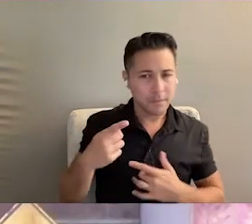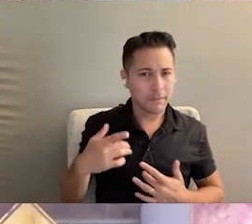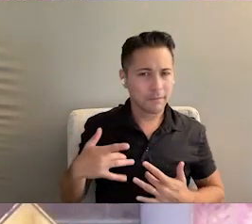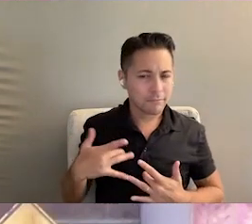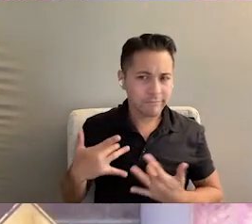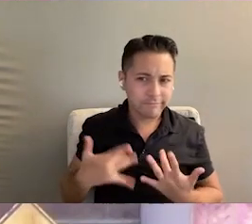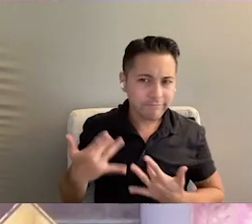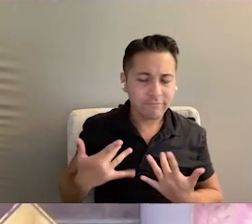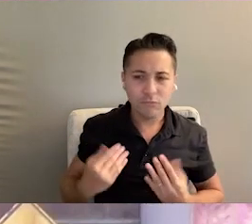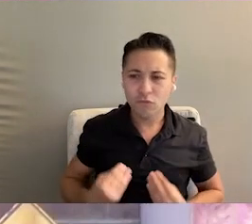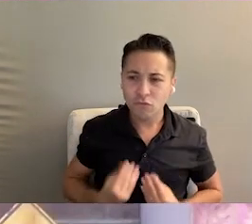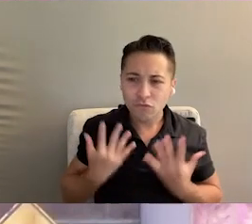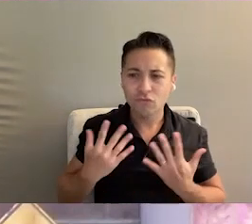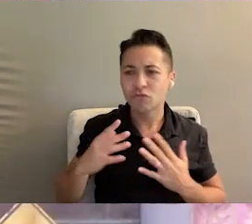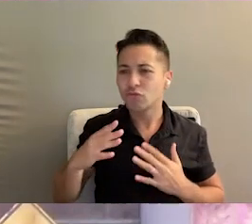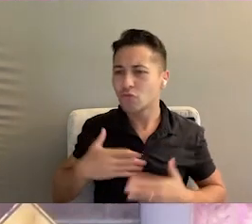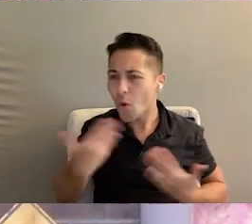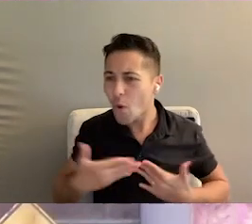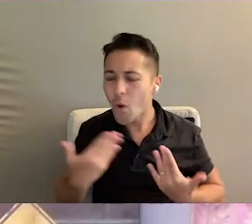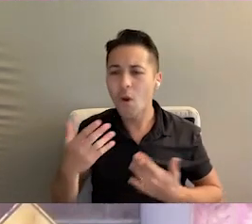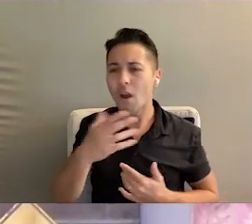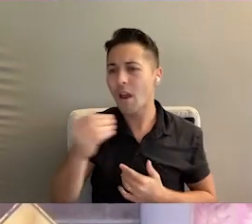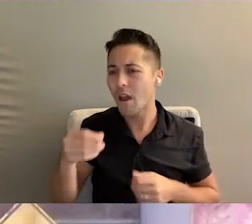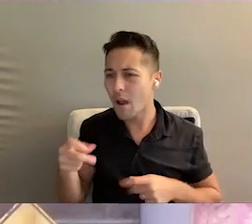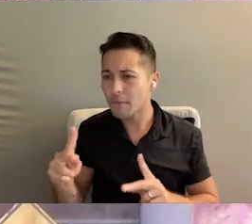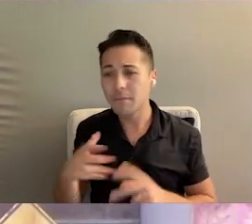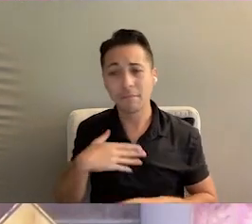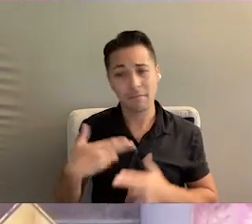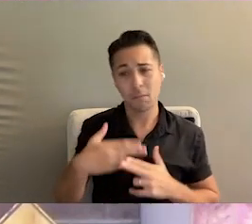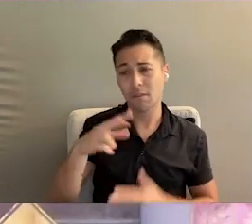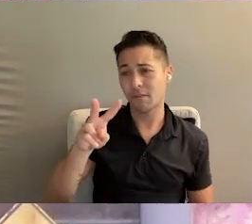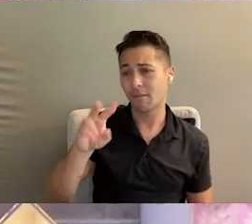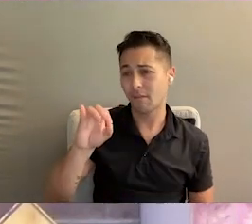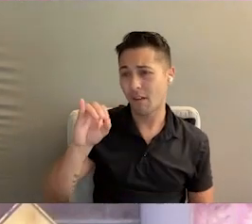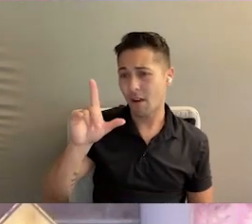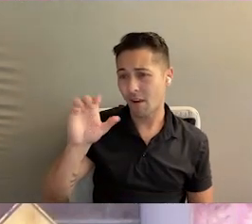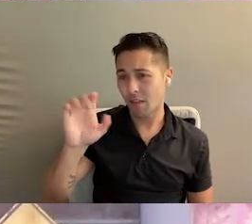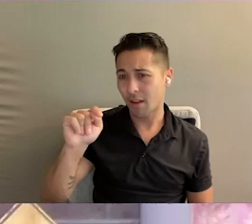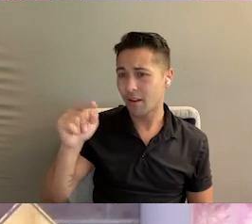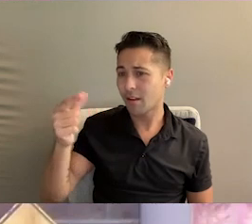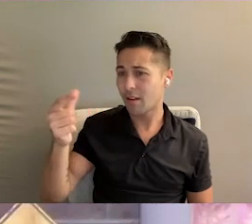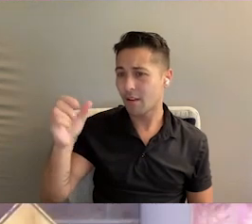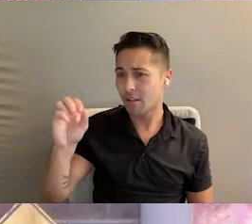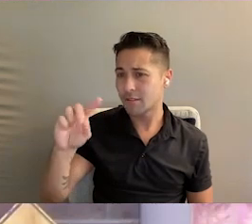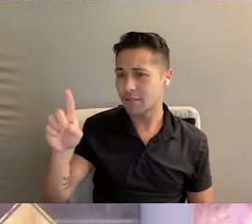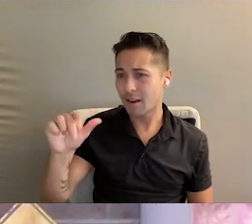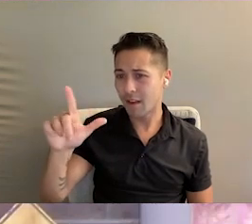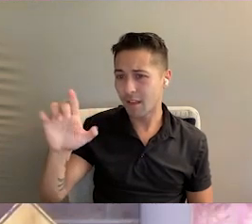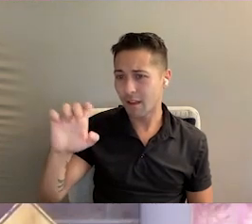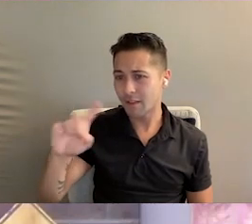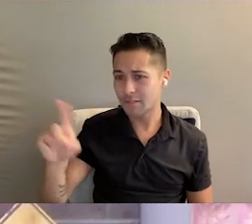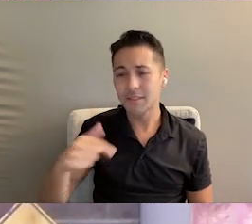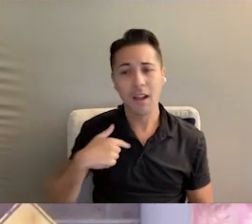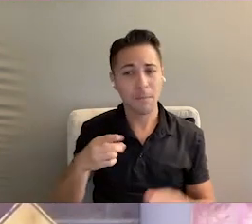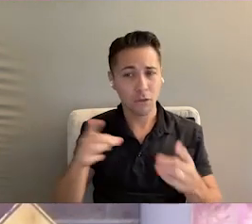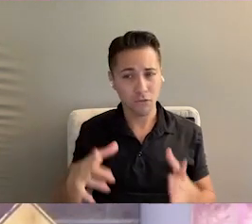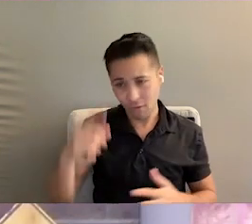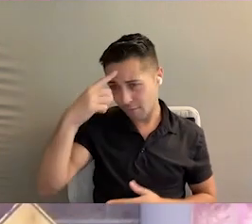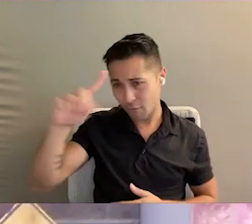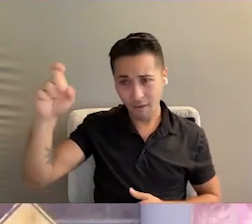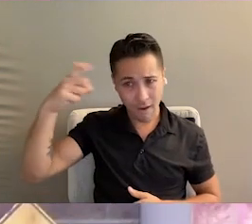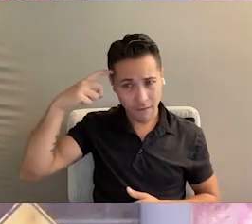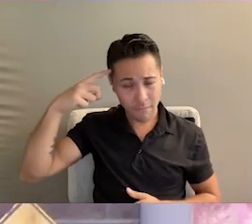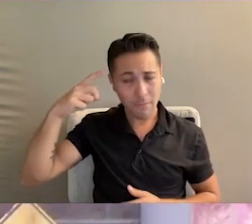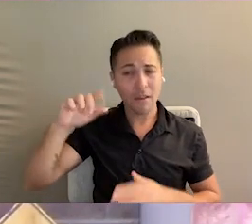filled with joy and opportunities. My name is Violet Gonzalez, and I am the Director of